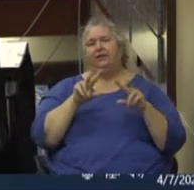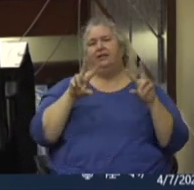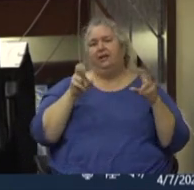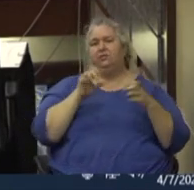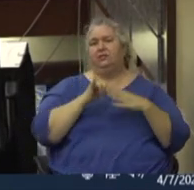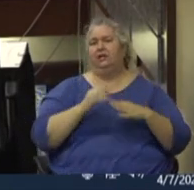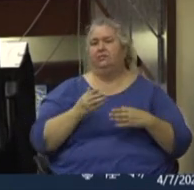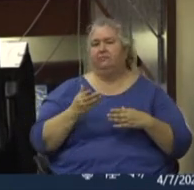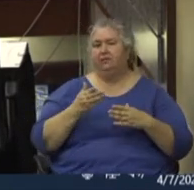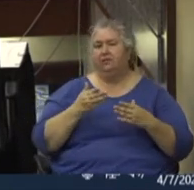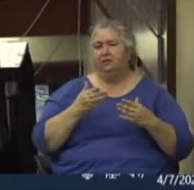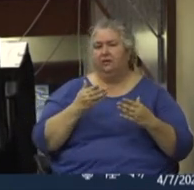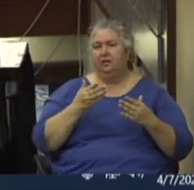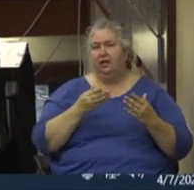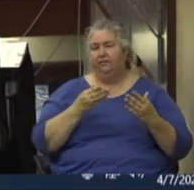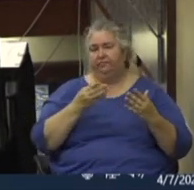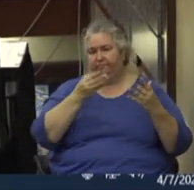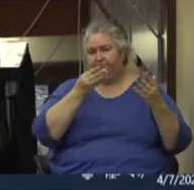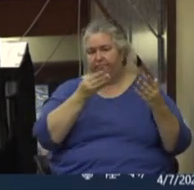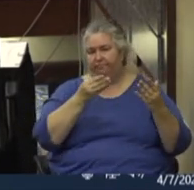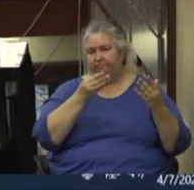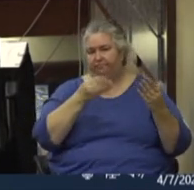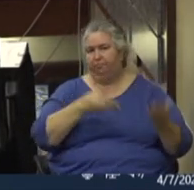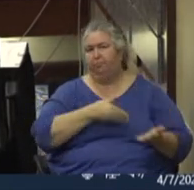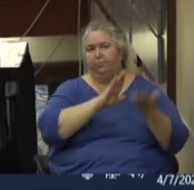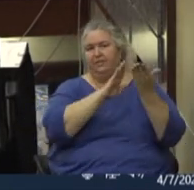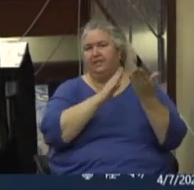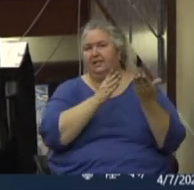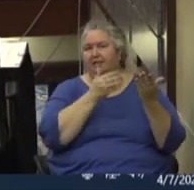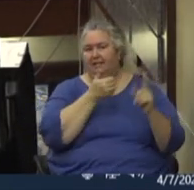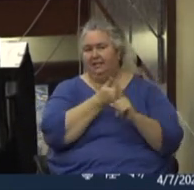themselves in the last seven or eight days.